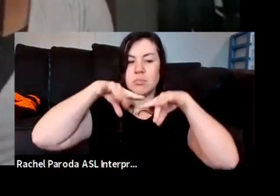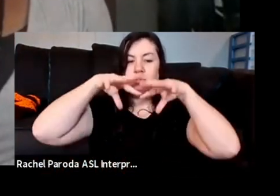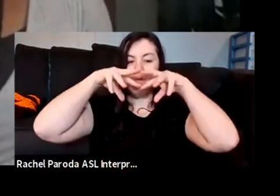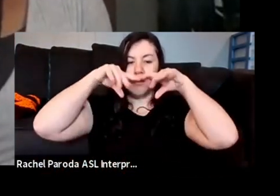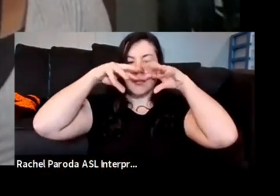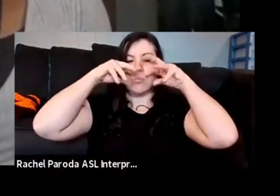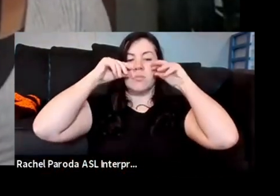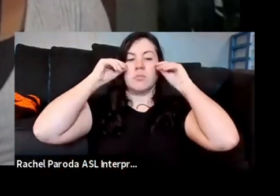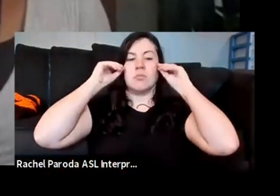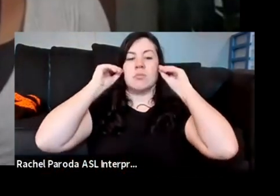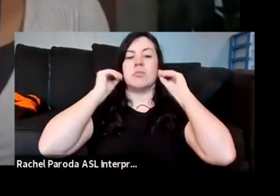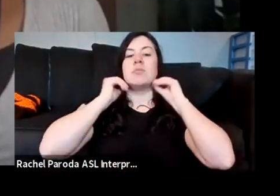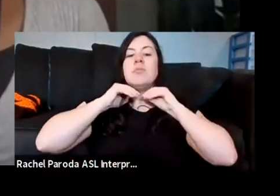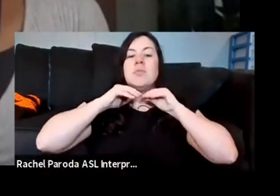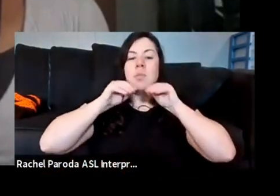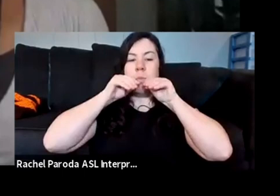Full inhale,